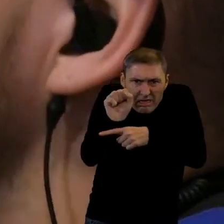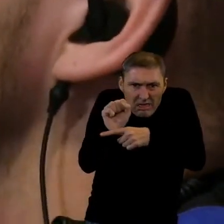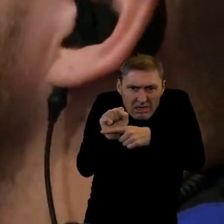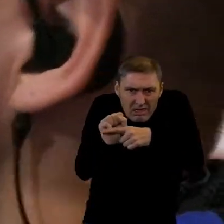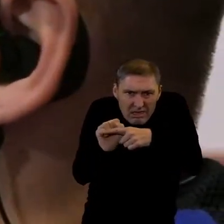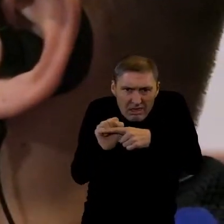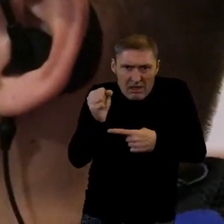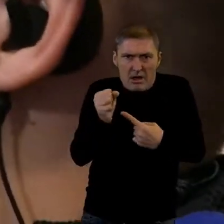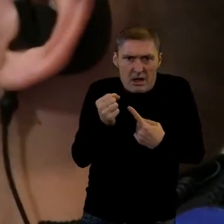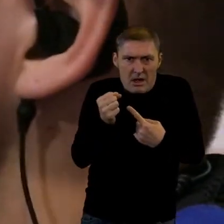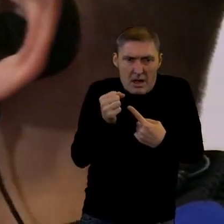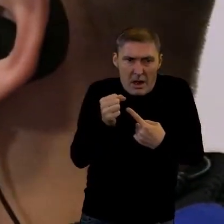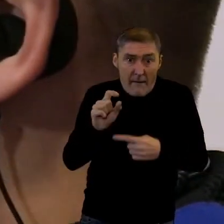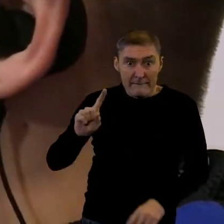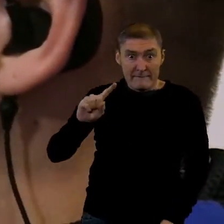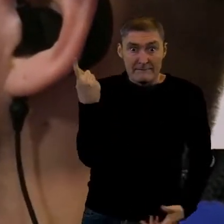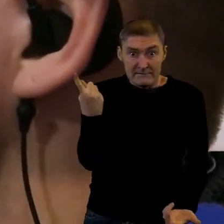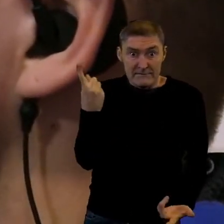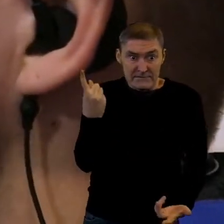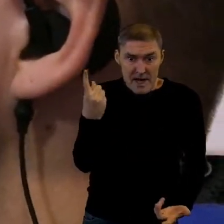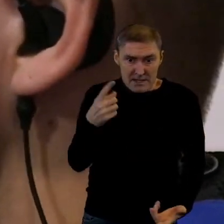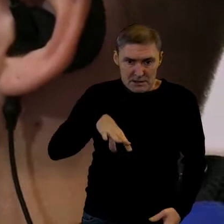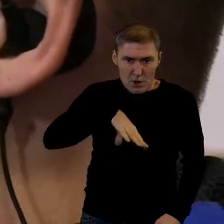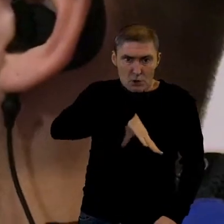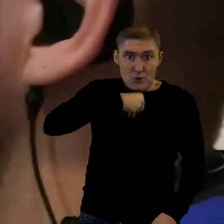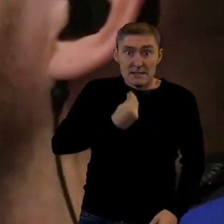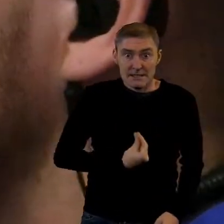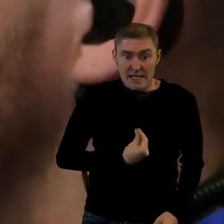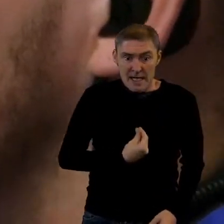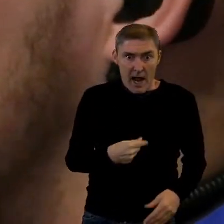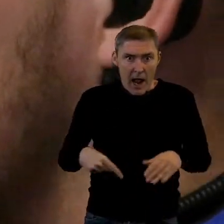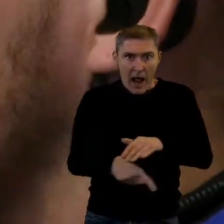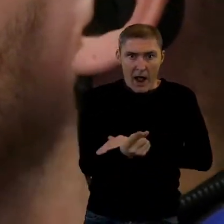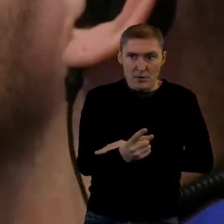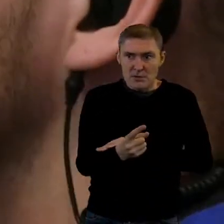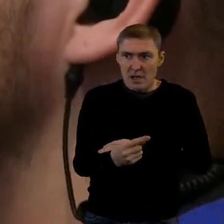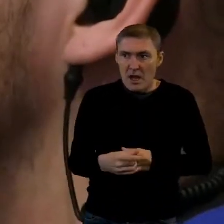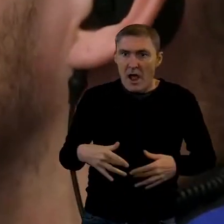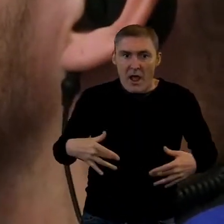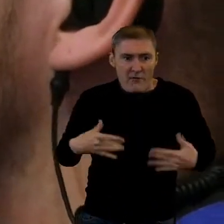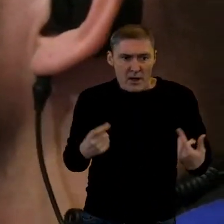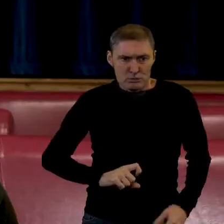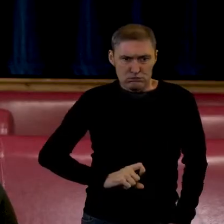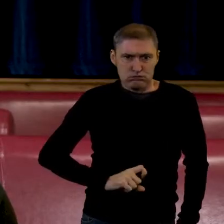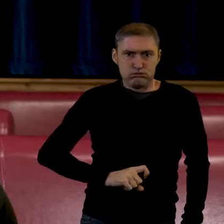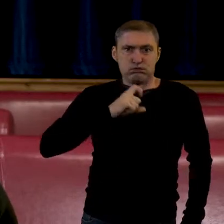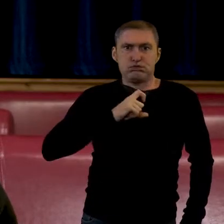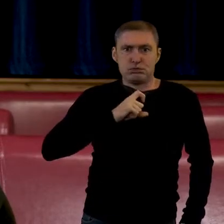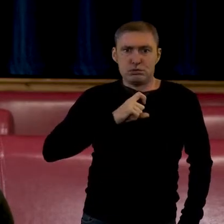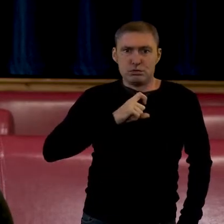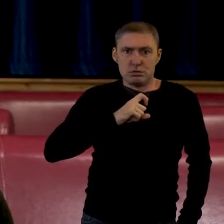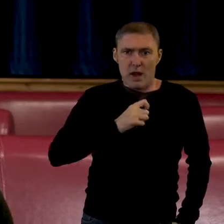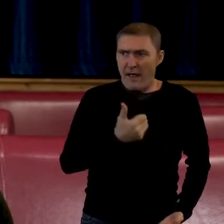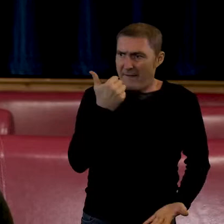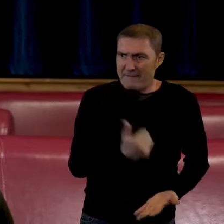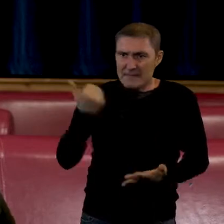When I first came out I felt really, really confident, really, you know, this is who I am and I'm allowed to be who I am now. Then once I'd